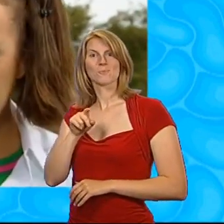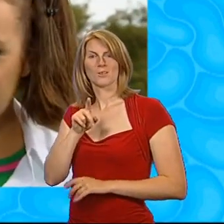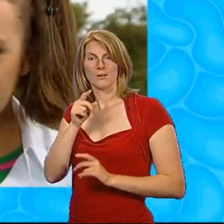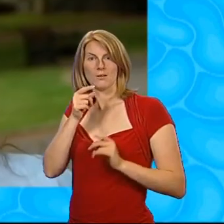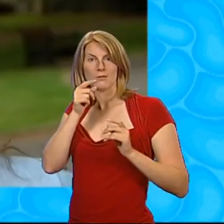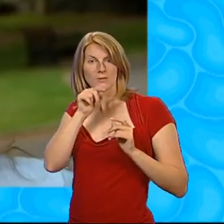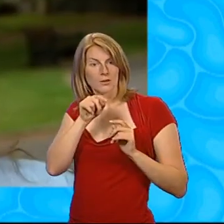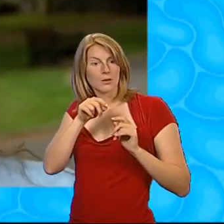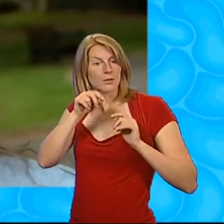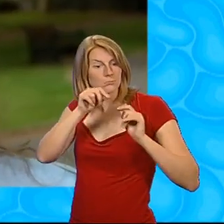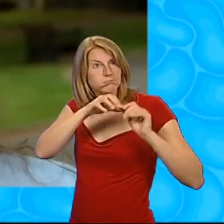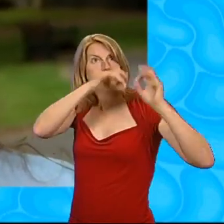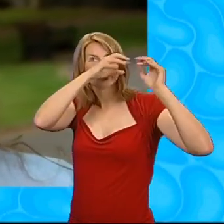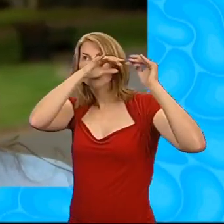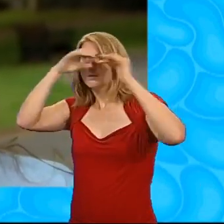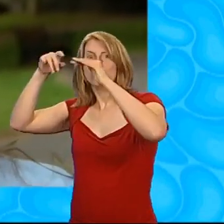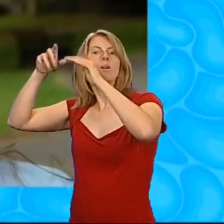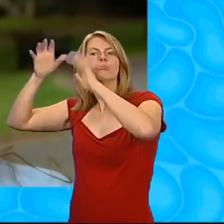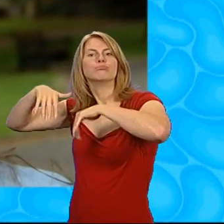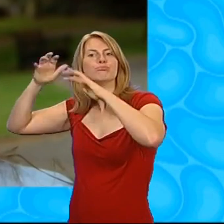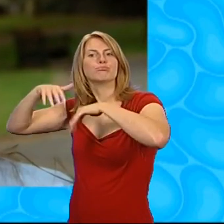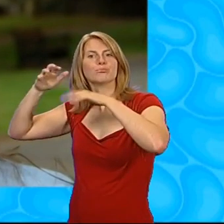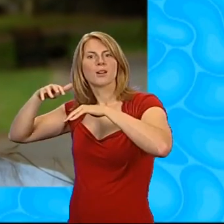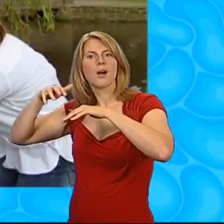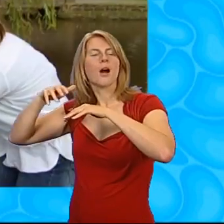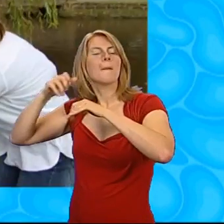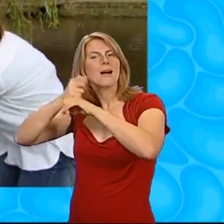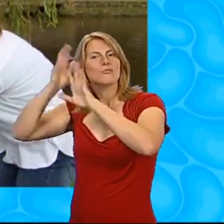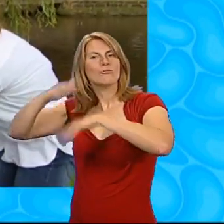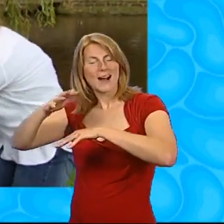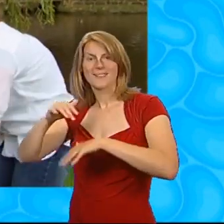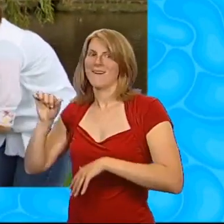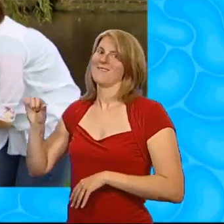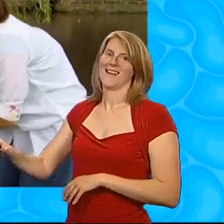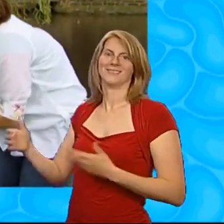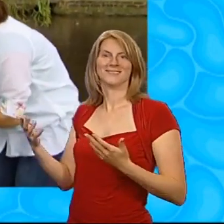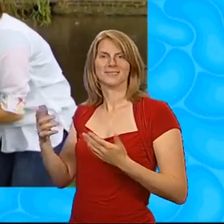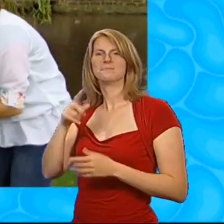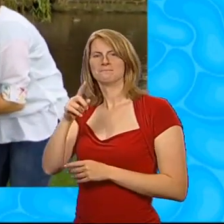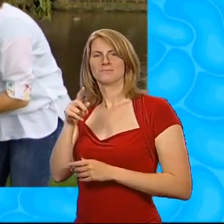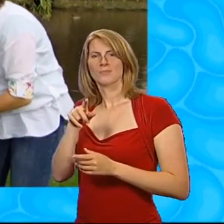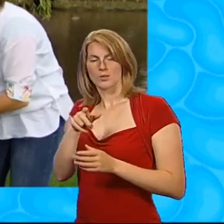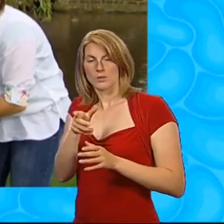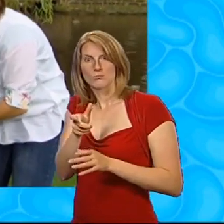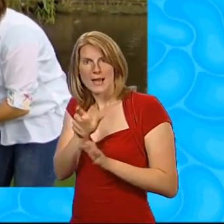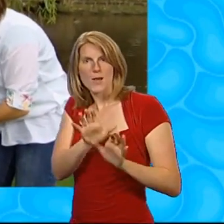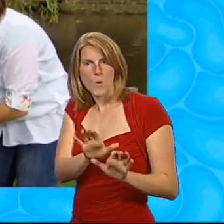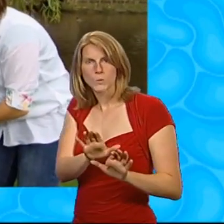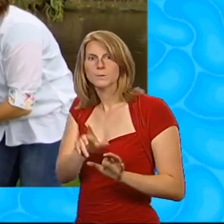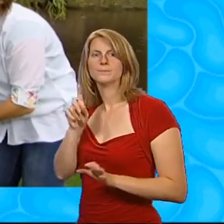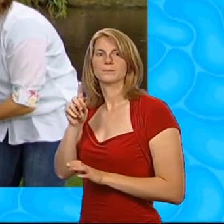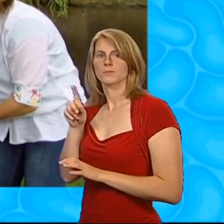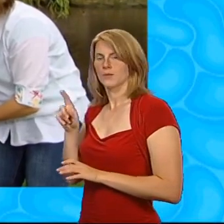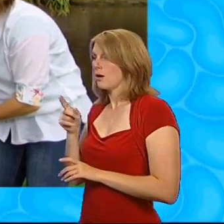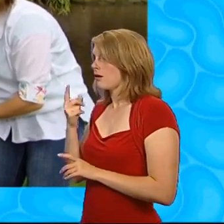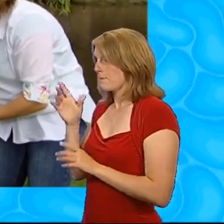cloud. Then the cloud makes it rain. Fantastic! Gee, if you can hold the spray and give me one spray on the mirror.